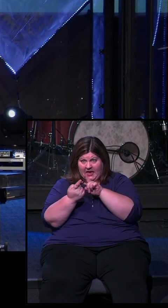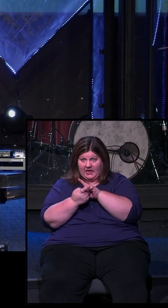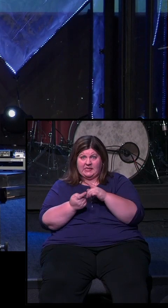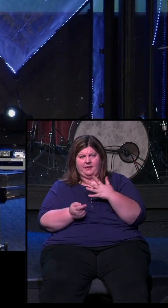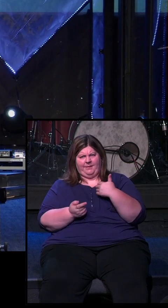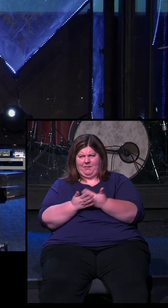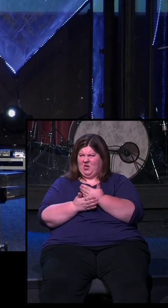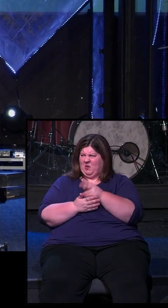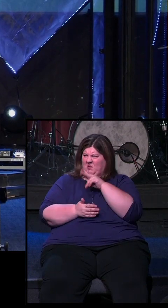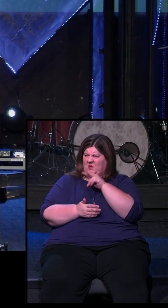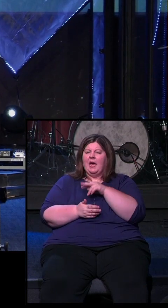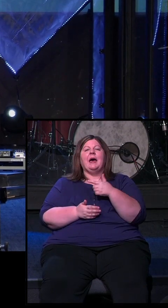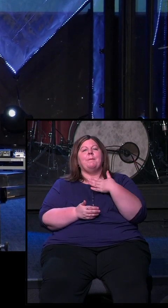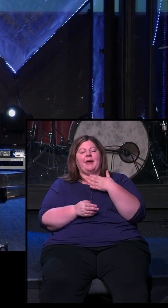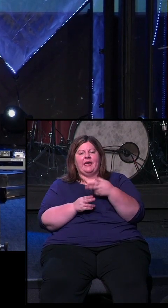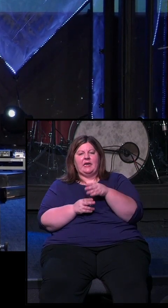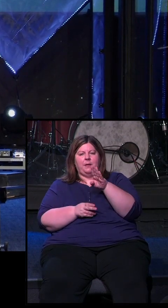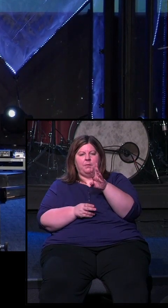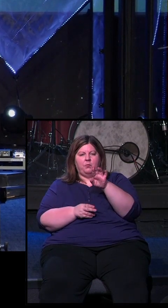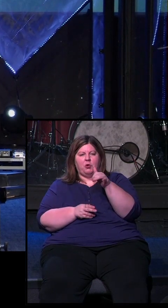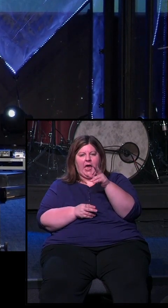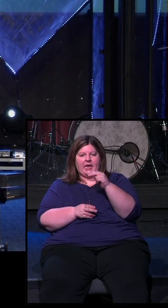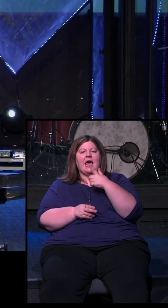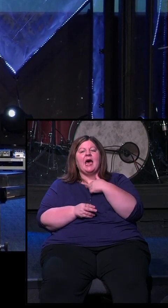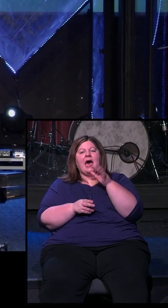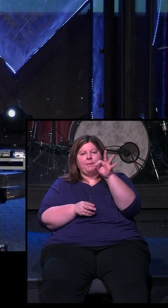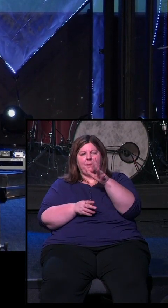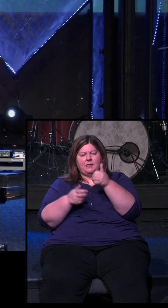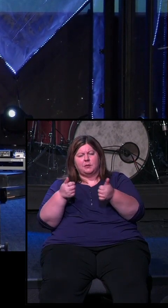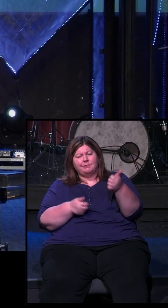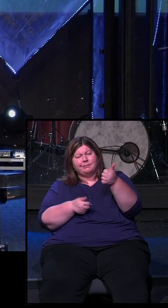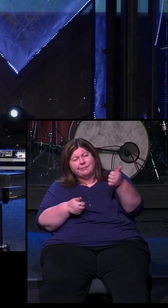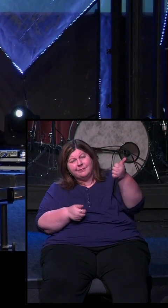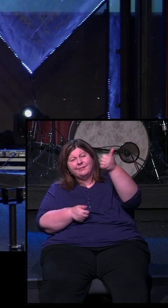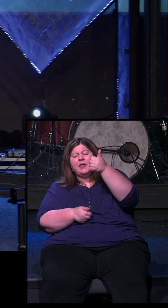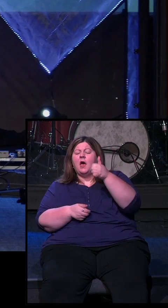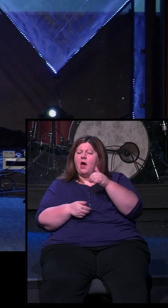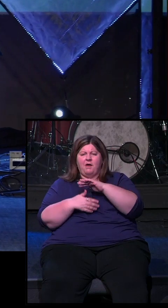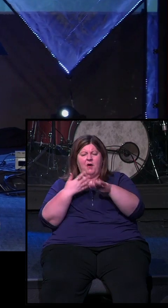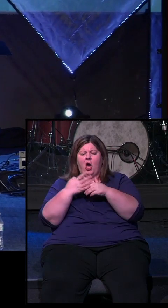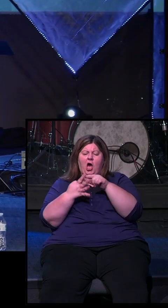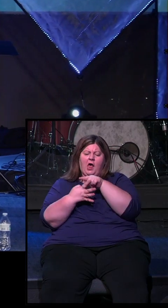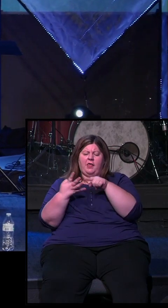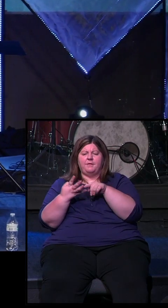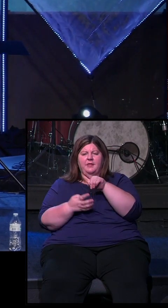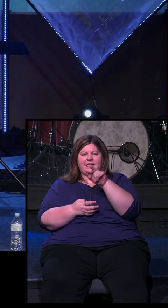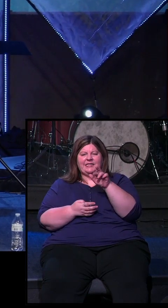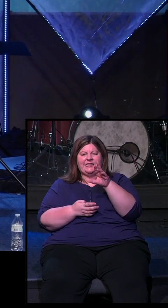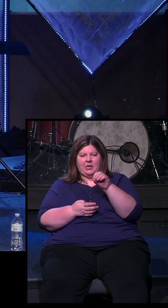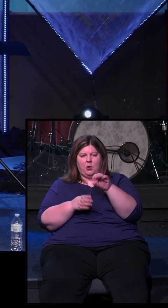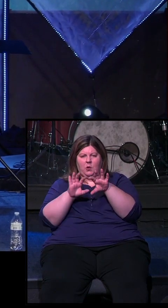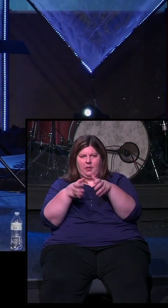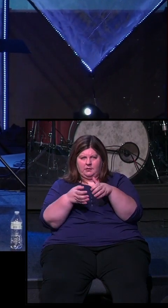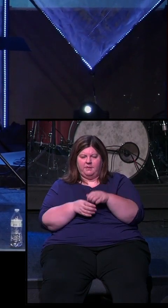my name is Brian. I serve as the senior pastor of the Zero Collective Network. You may not have known this, but Frontline is a part of this